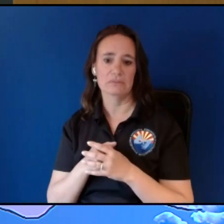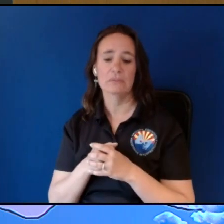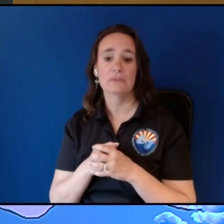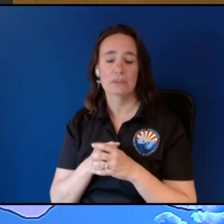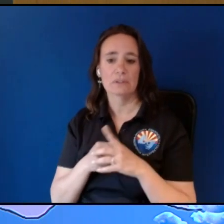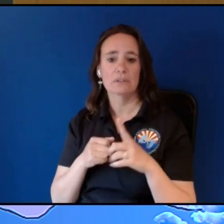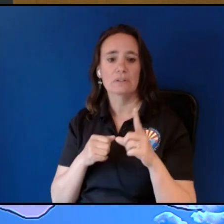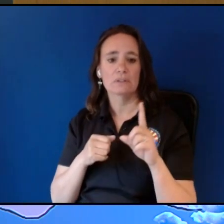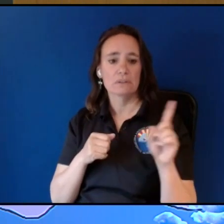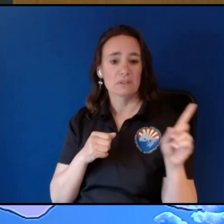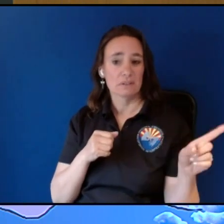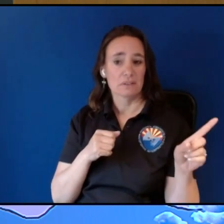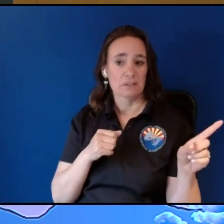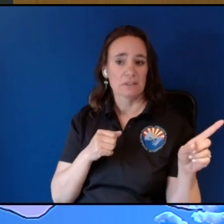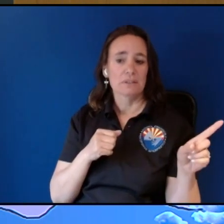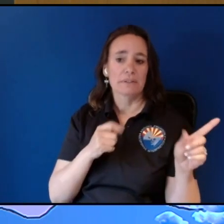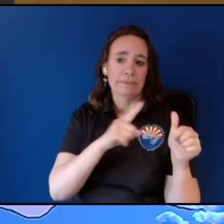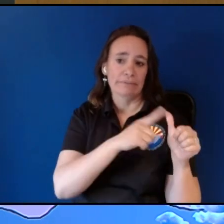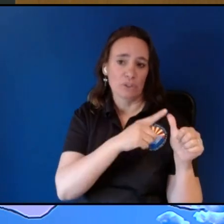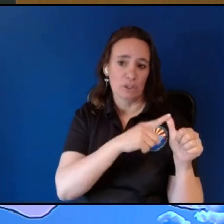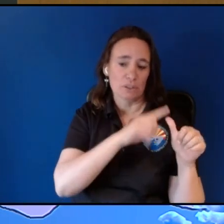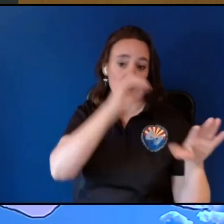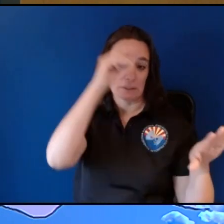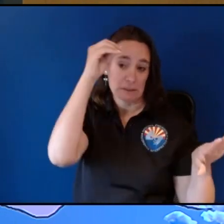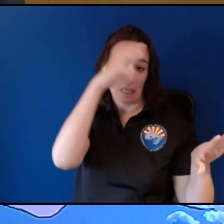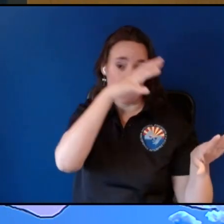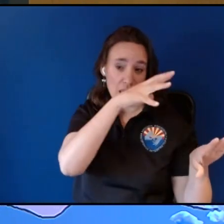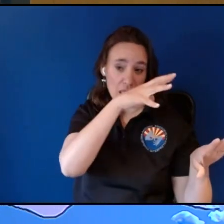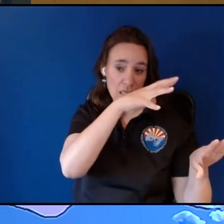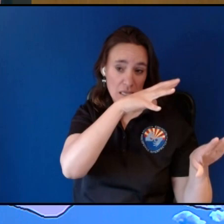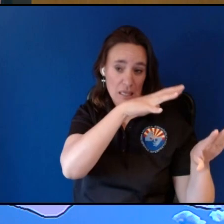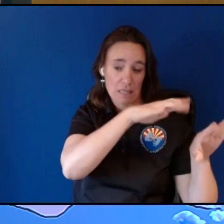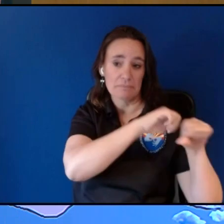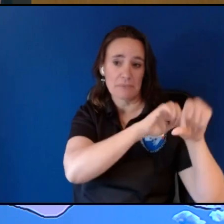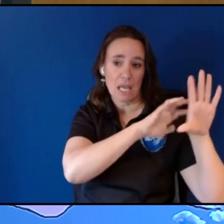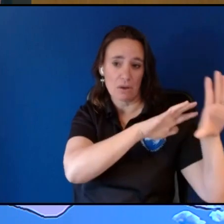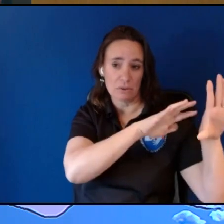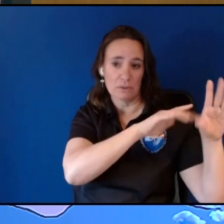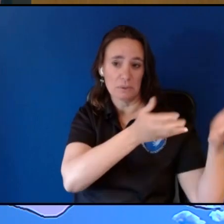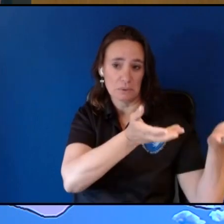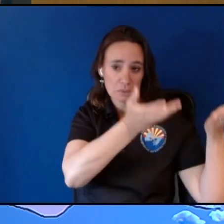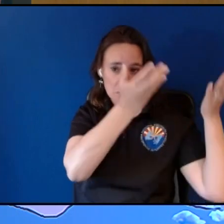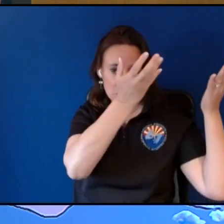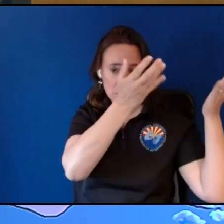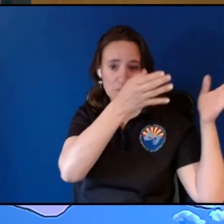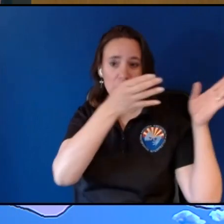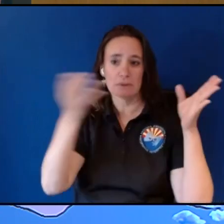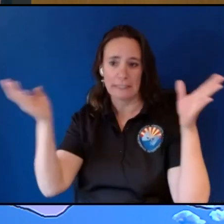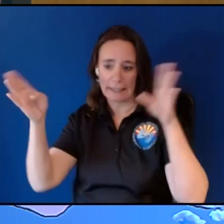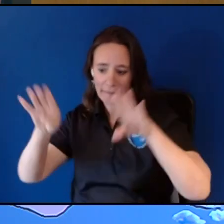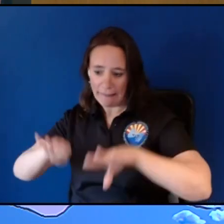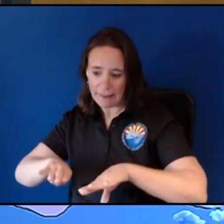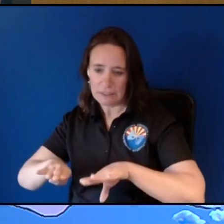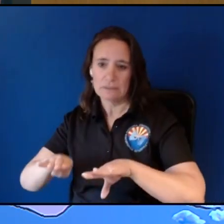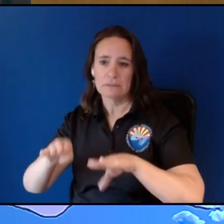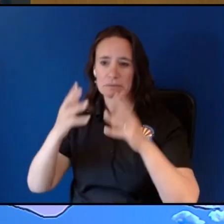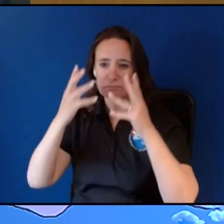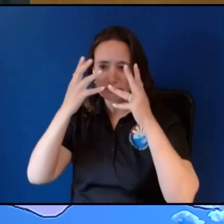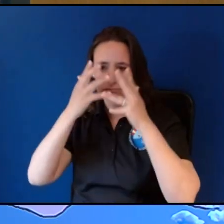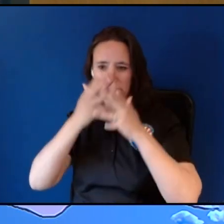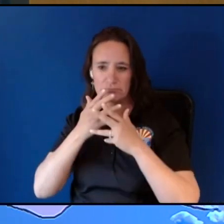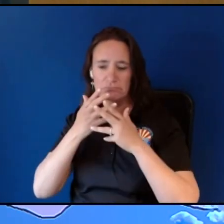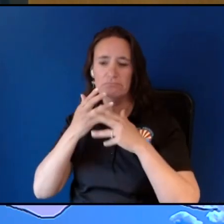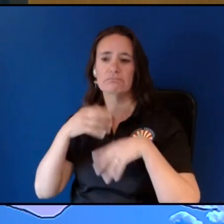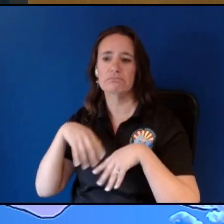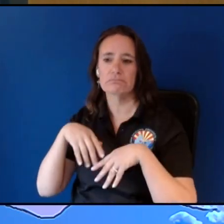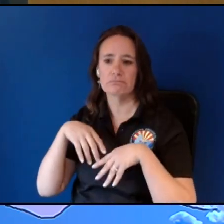that solar insulation first on the top of the slopes whereas in the canyon you're still shaded by the valley sides